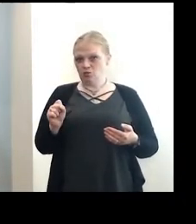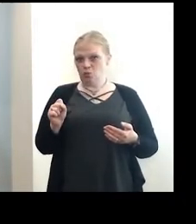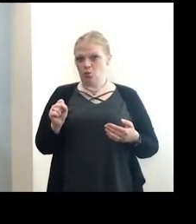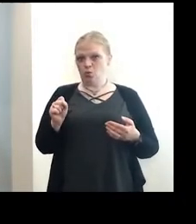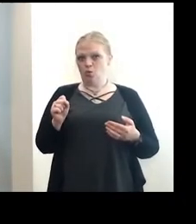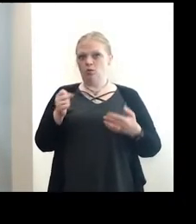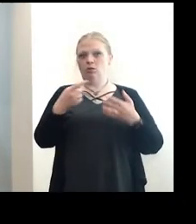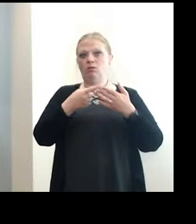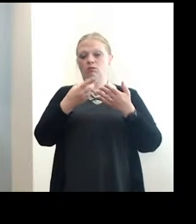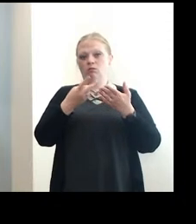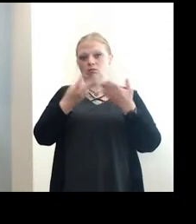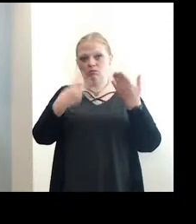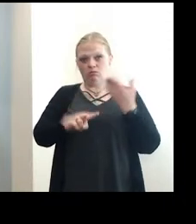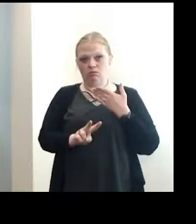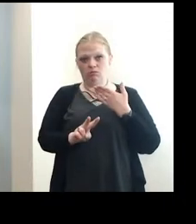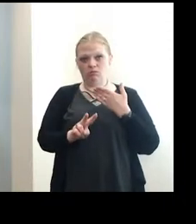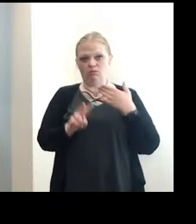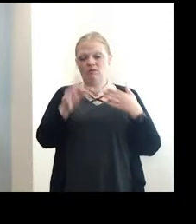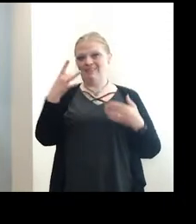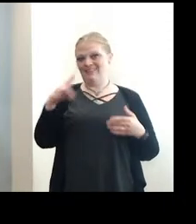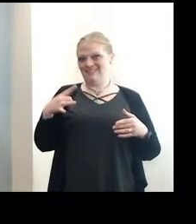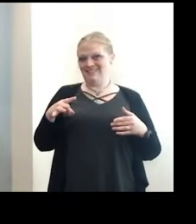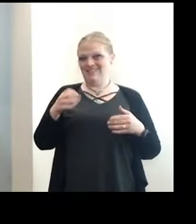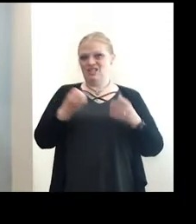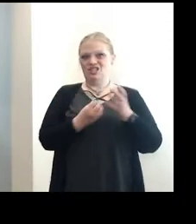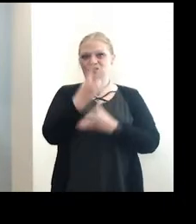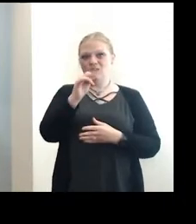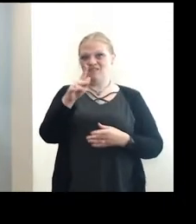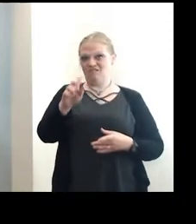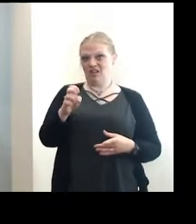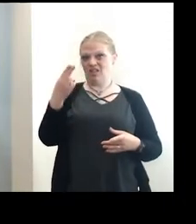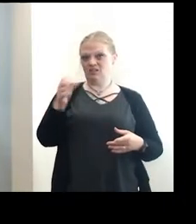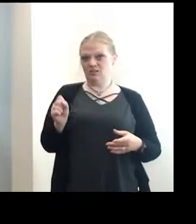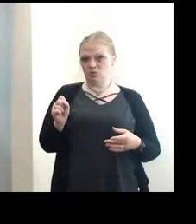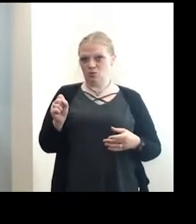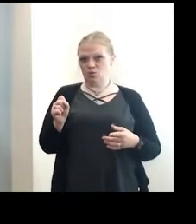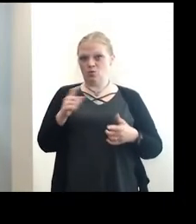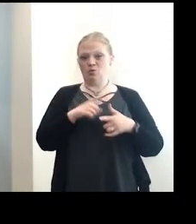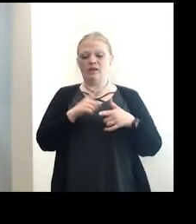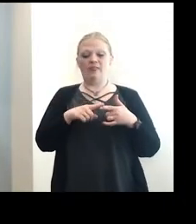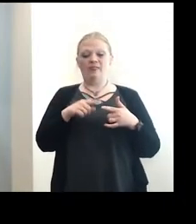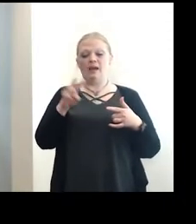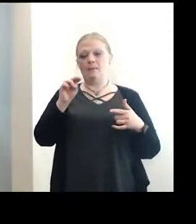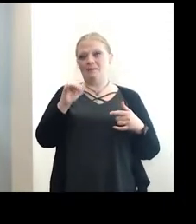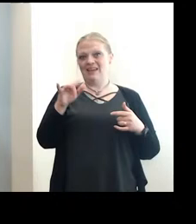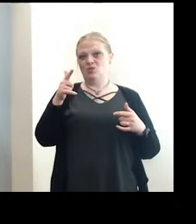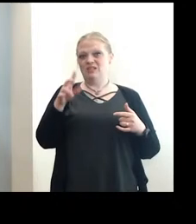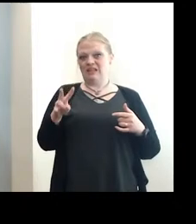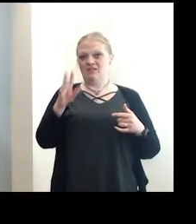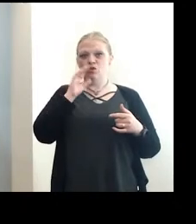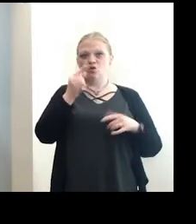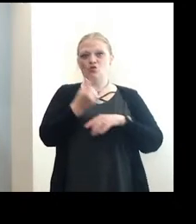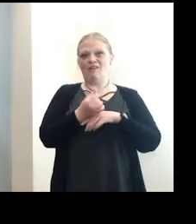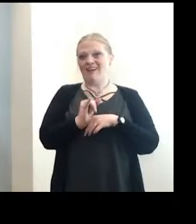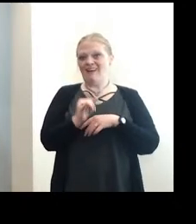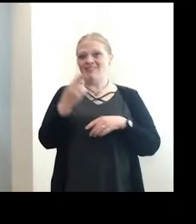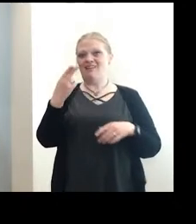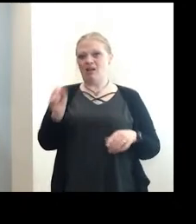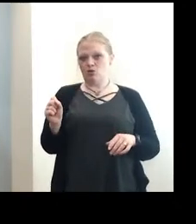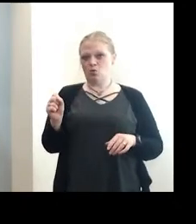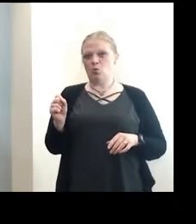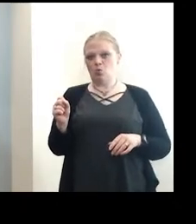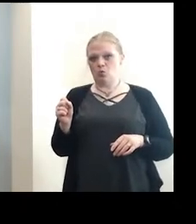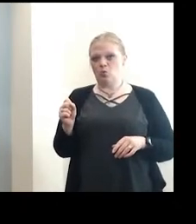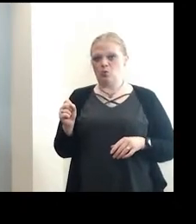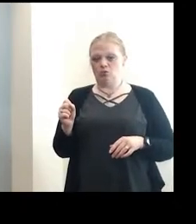The following week, on May 18th, we're going to be at Springville High School. And on May 27th, we're going to be at Grand Island High